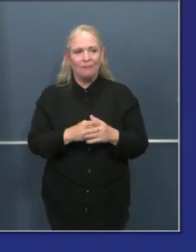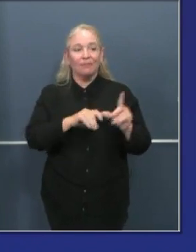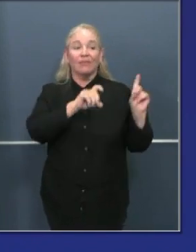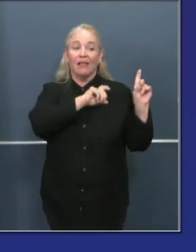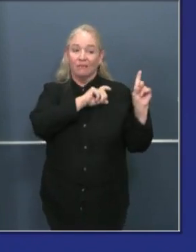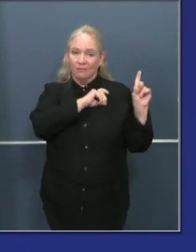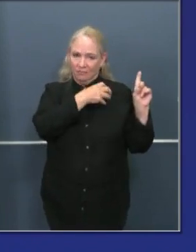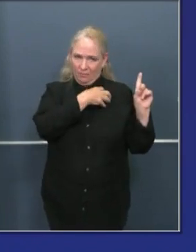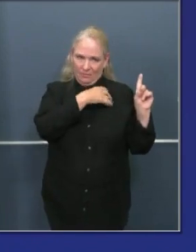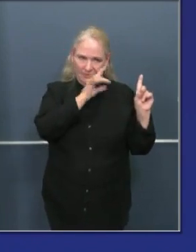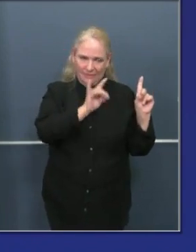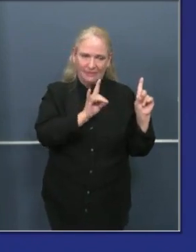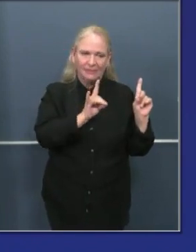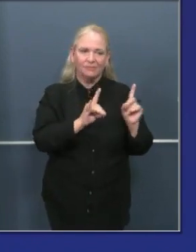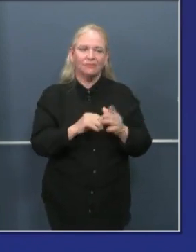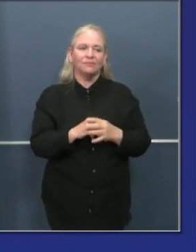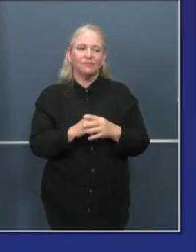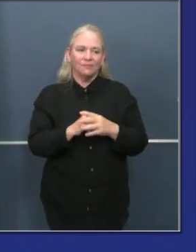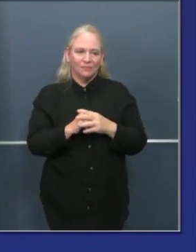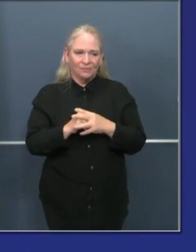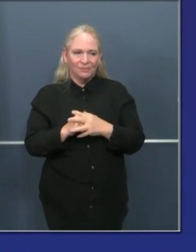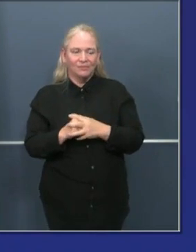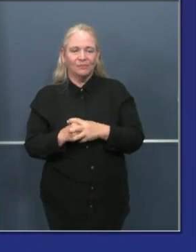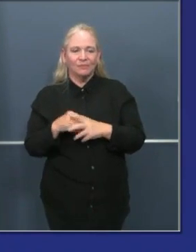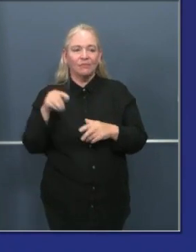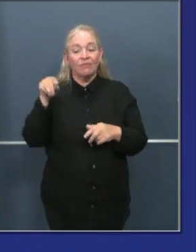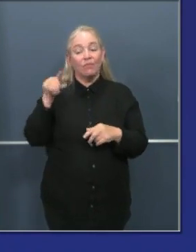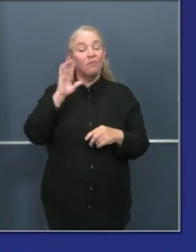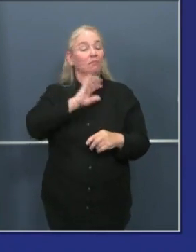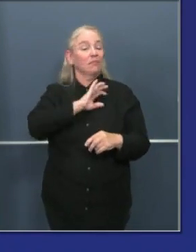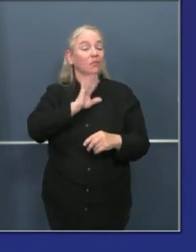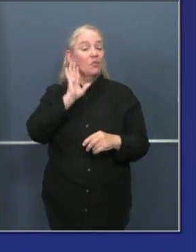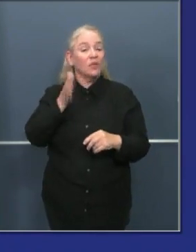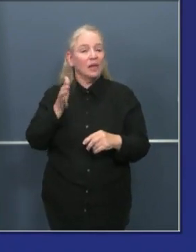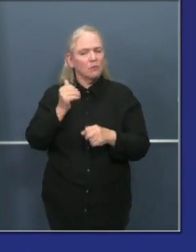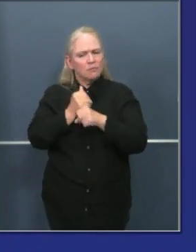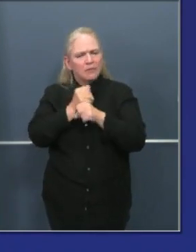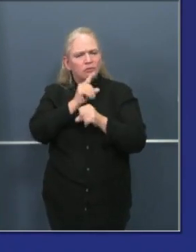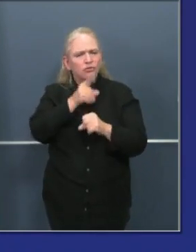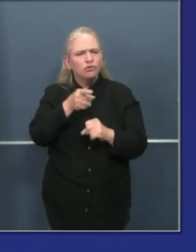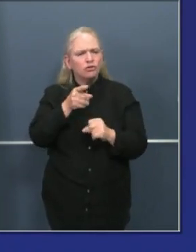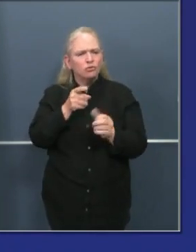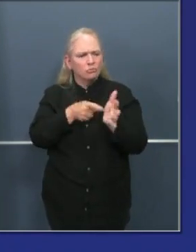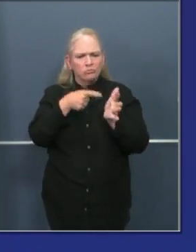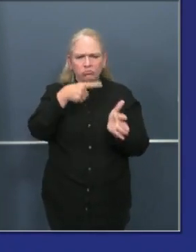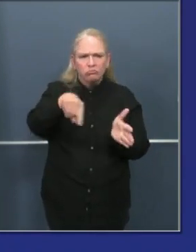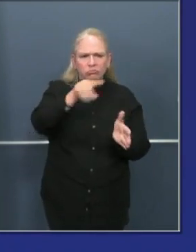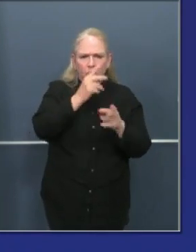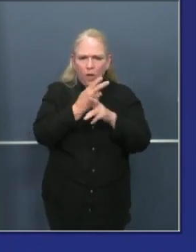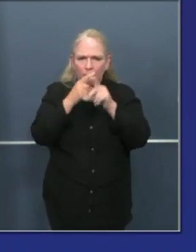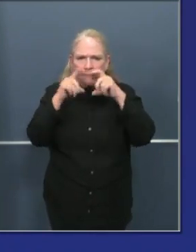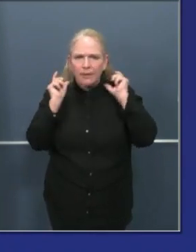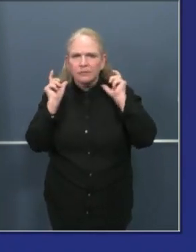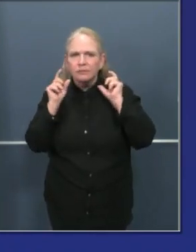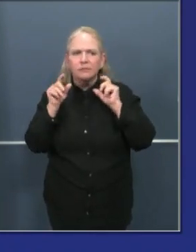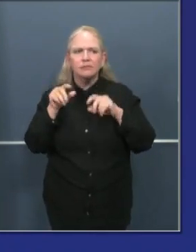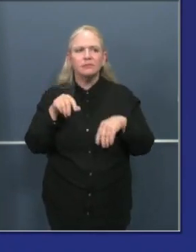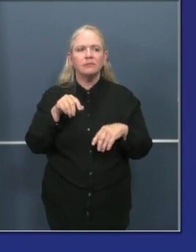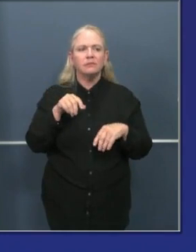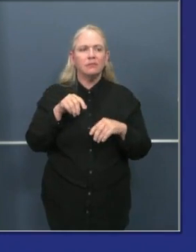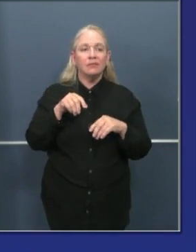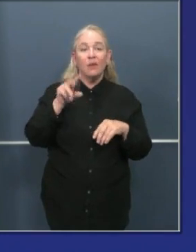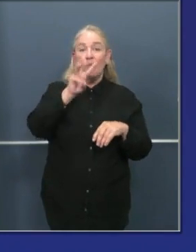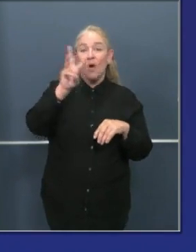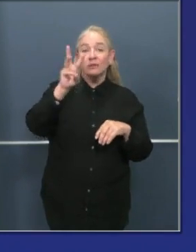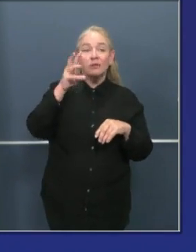information about local enforcement on mask requirements and the like. But as you saw from West Hollywood, Santa Monica, and others,